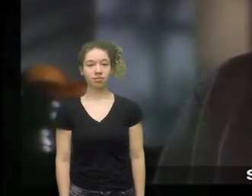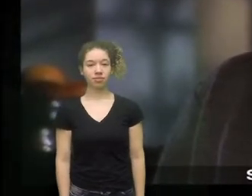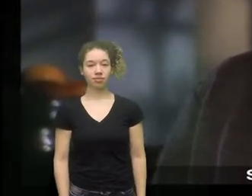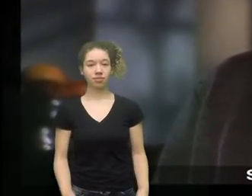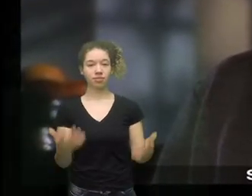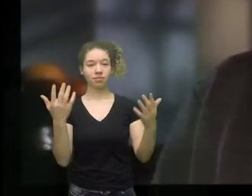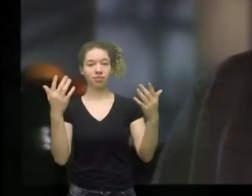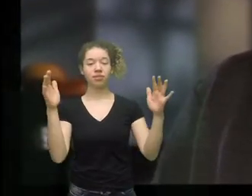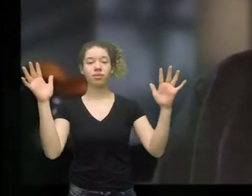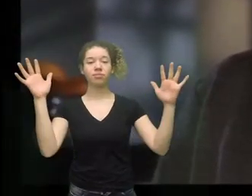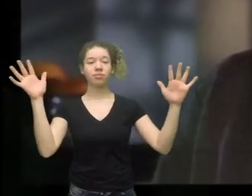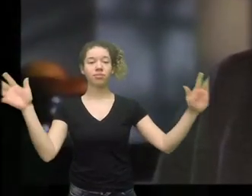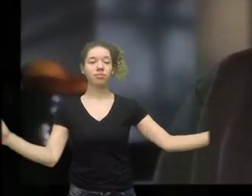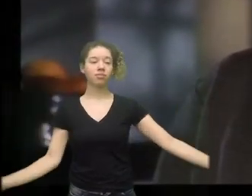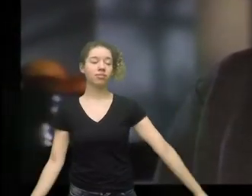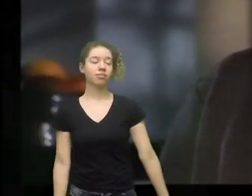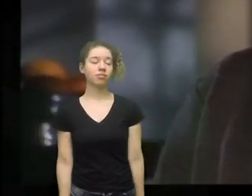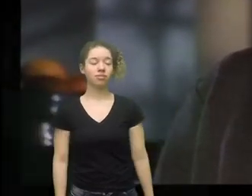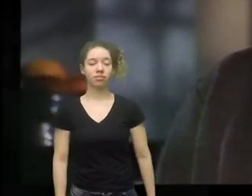it's done. It's